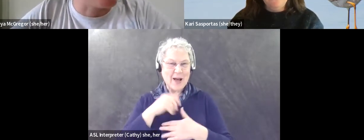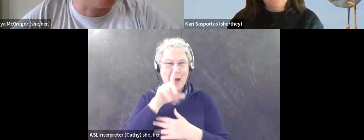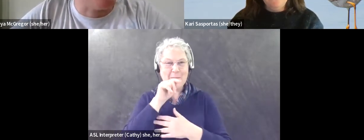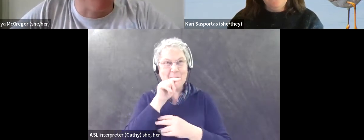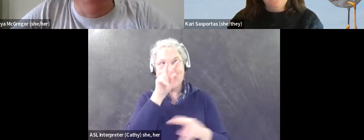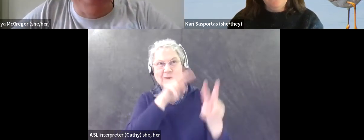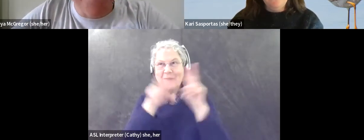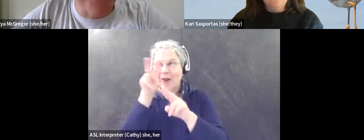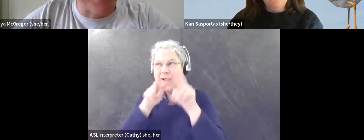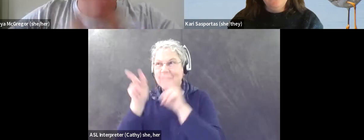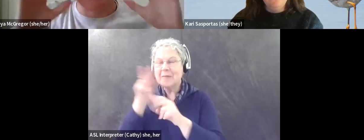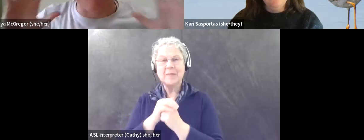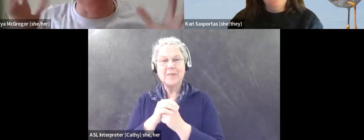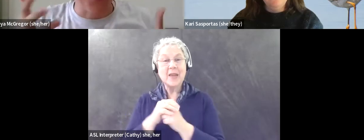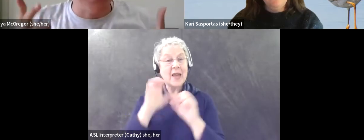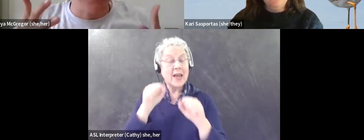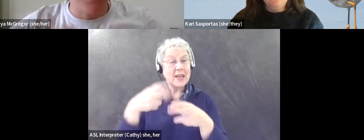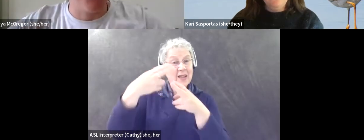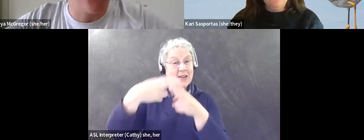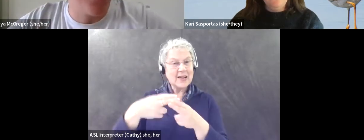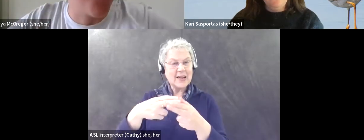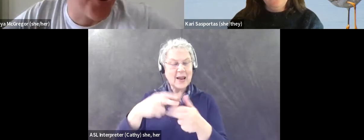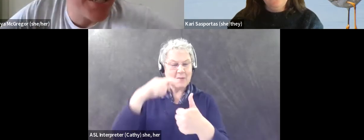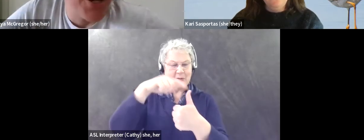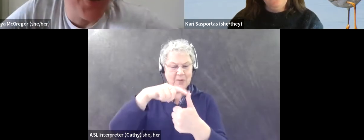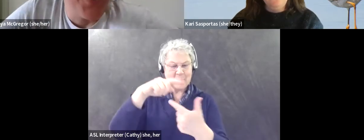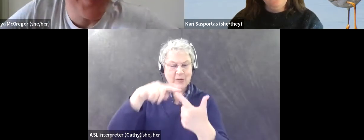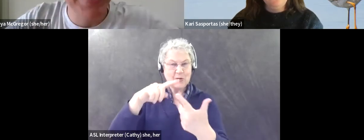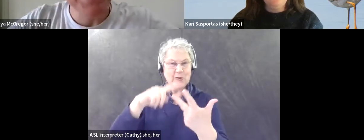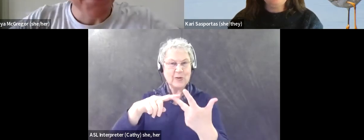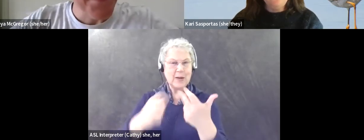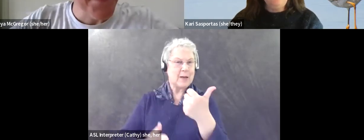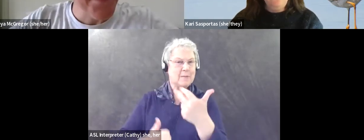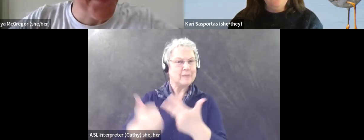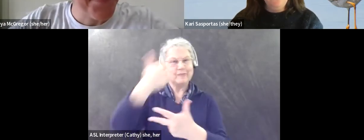three, maybe, things that birding and birds have brought to you?